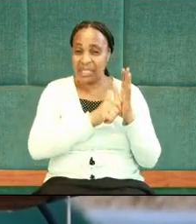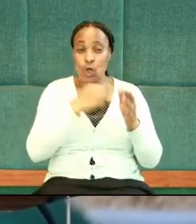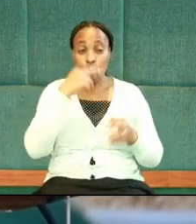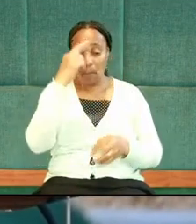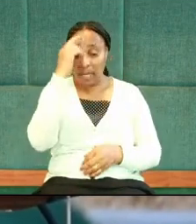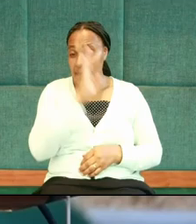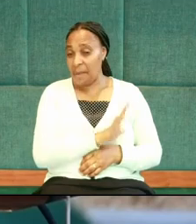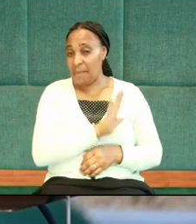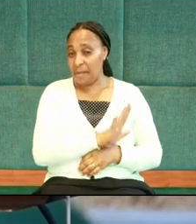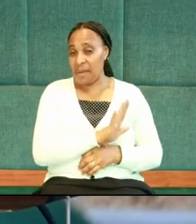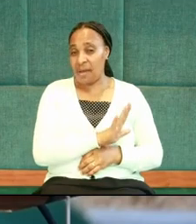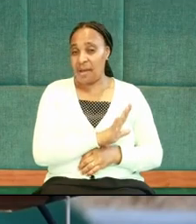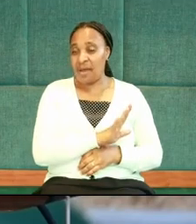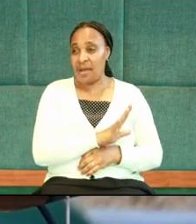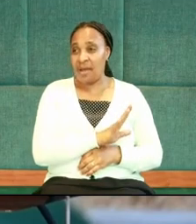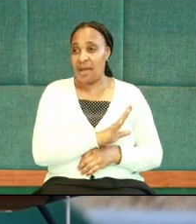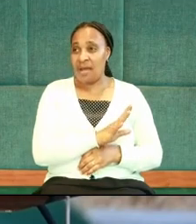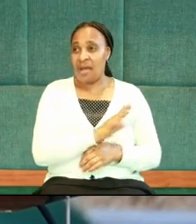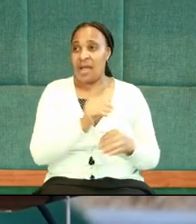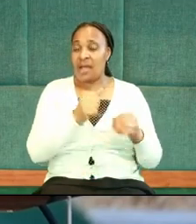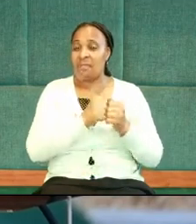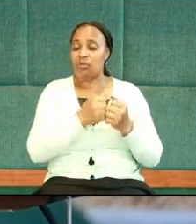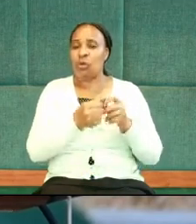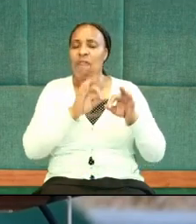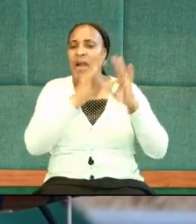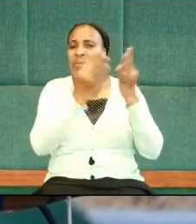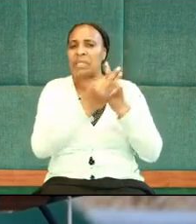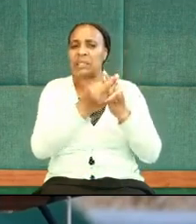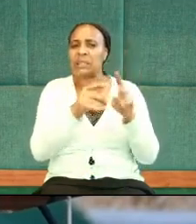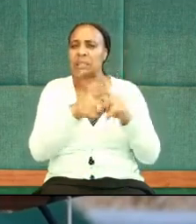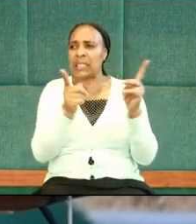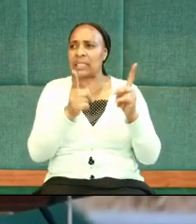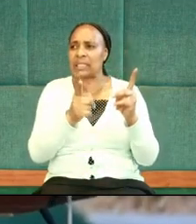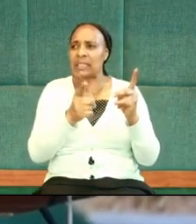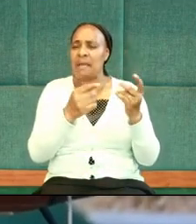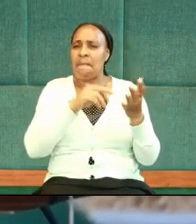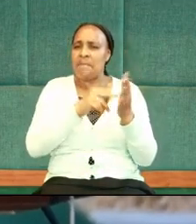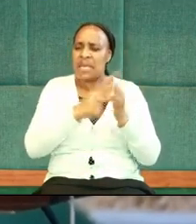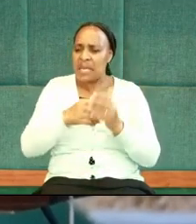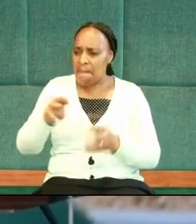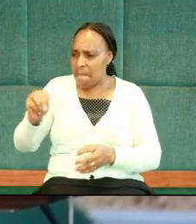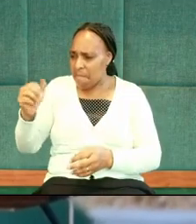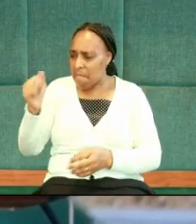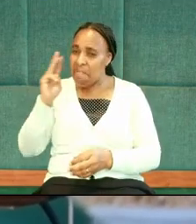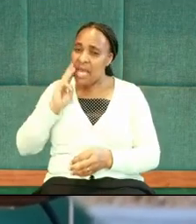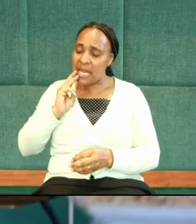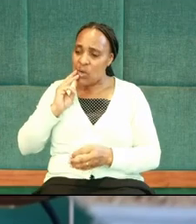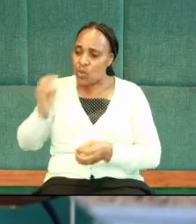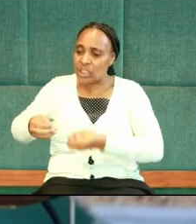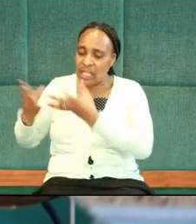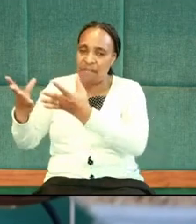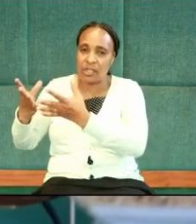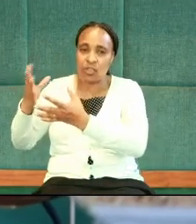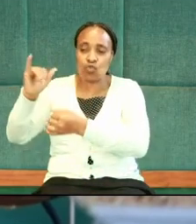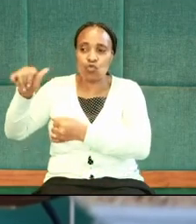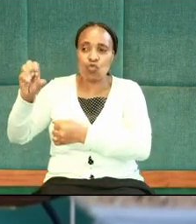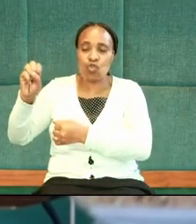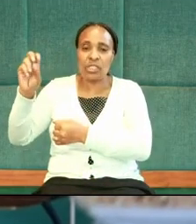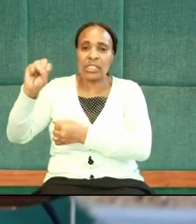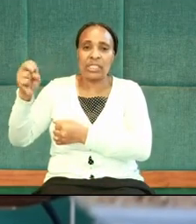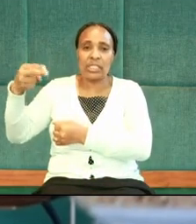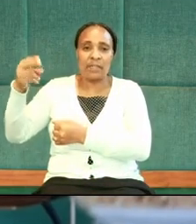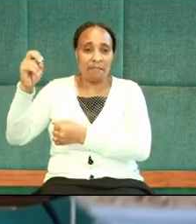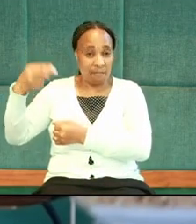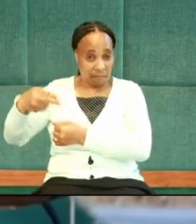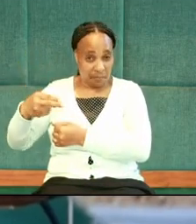you have mate selection usually arranged by families. Example, Mary was betrothed to Joseph. Be it as it